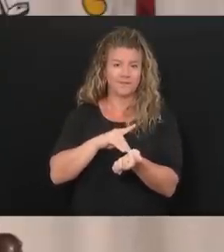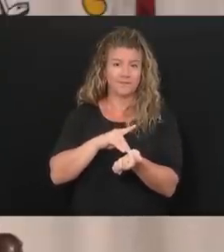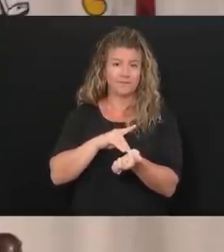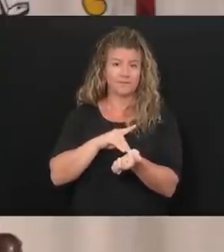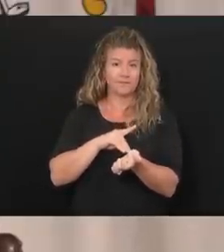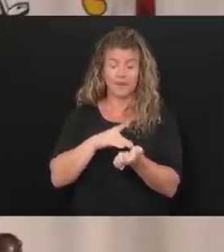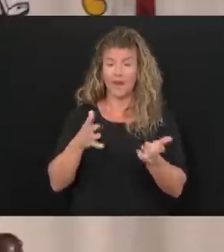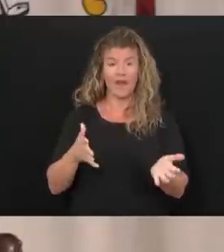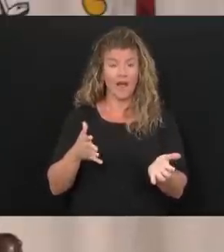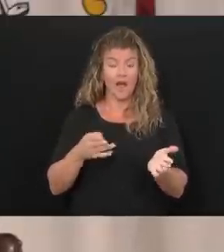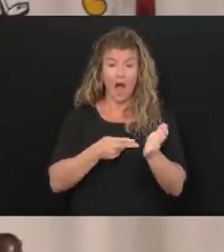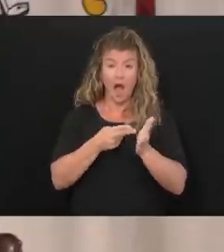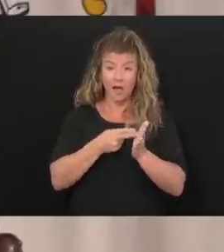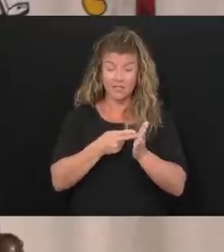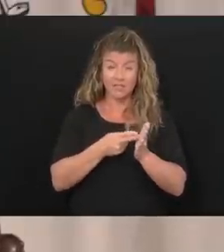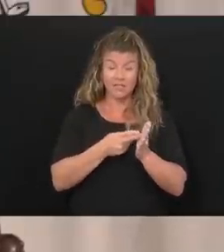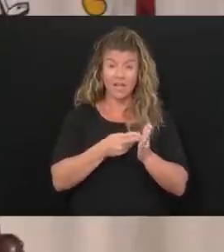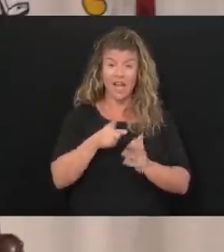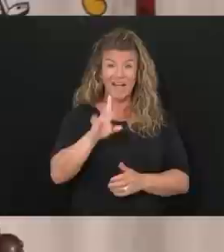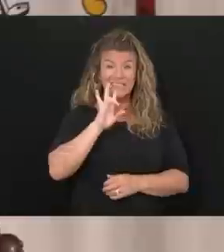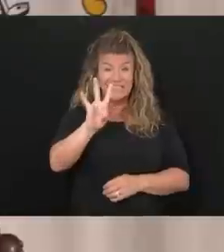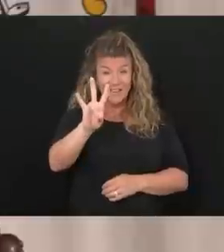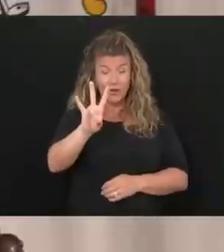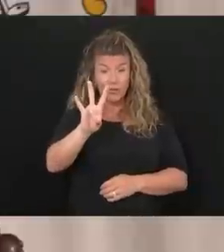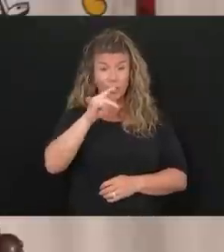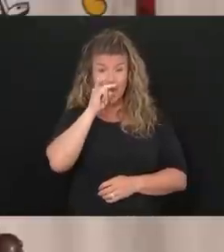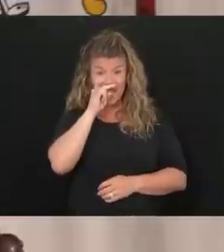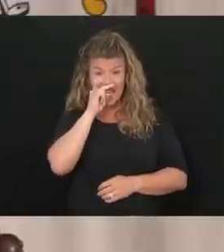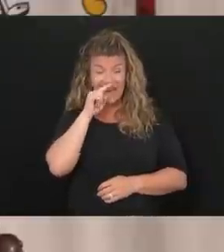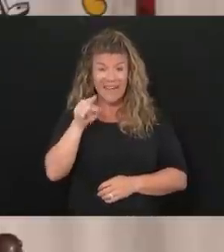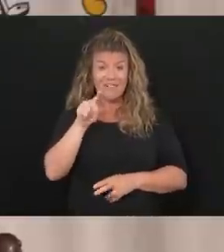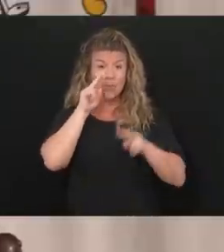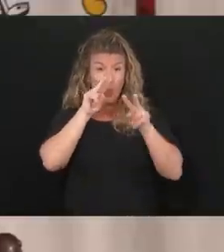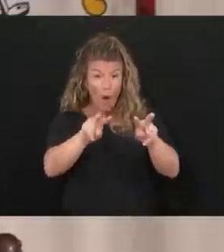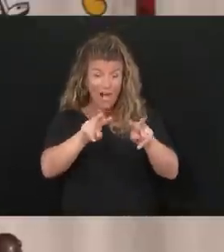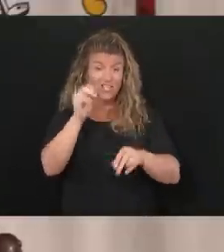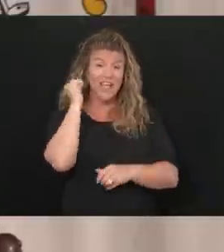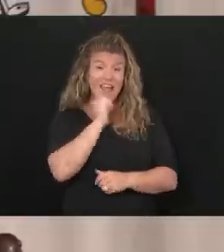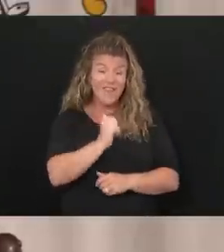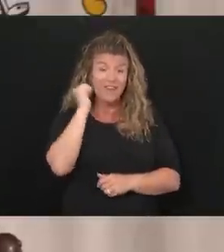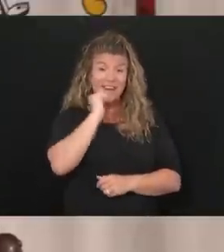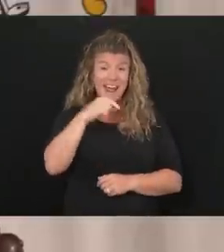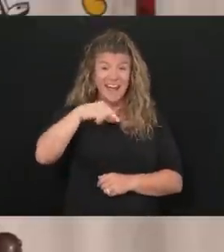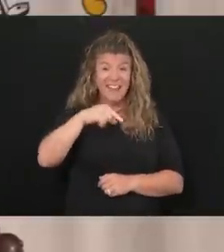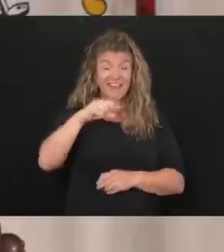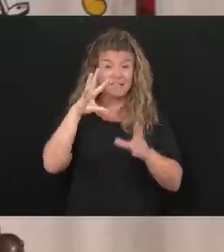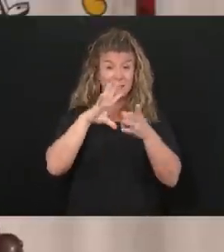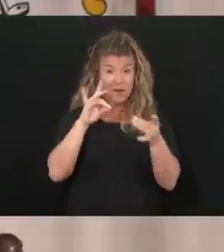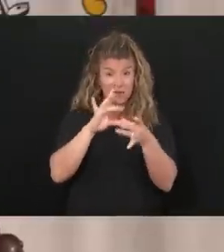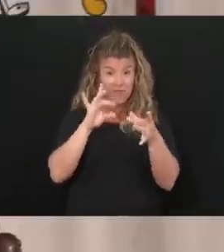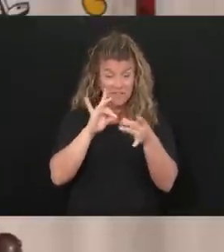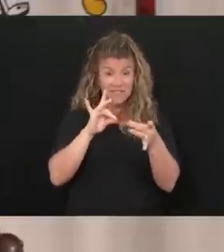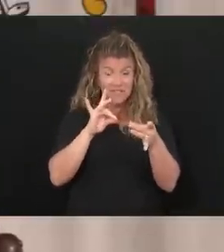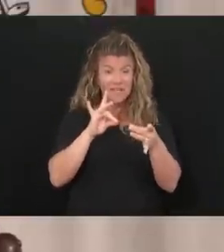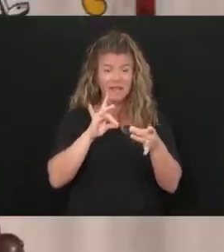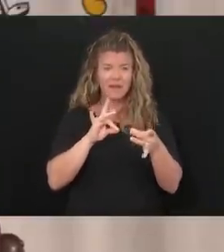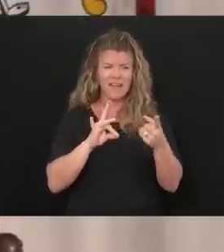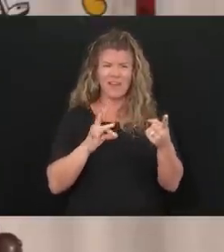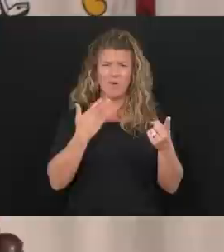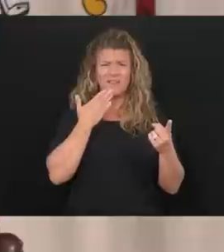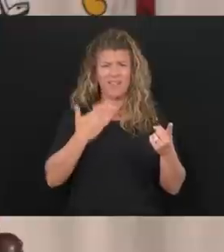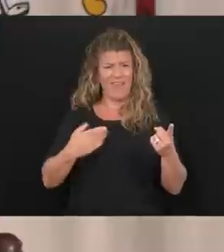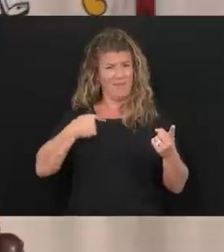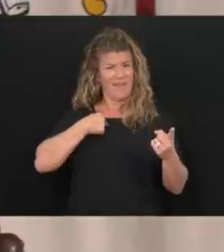Honest to me, you think about a seven-year-old kid that is watching our briefings every day and wants to thank me. Are you kidding me?